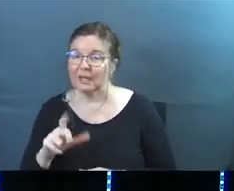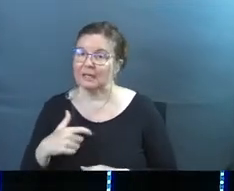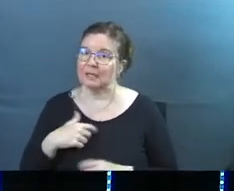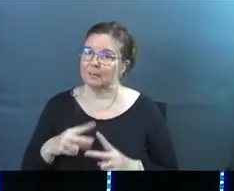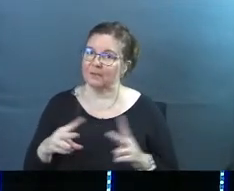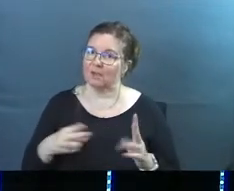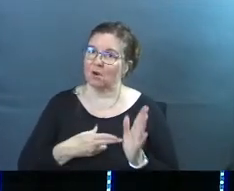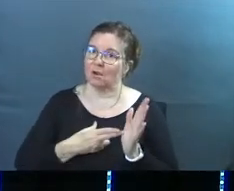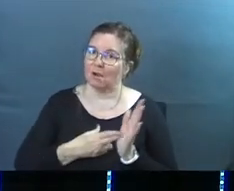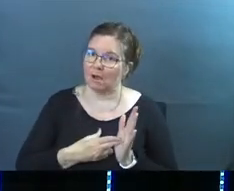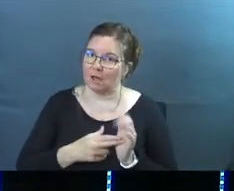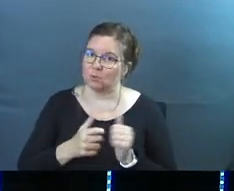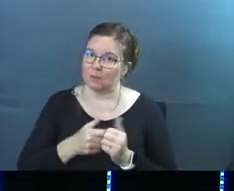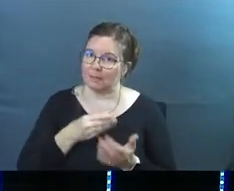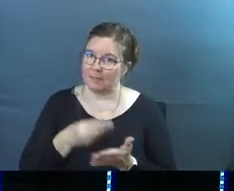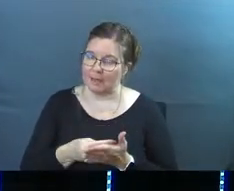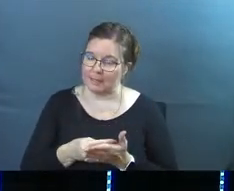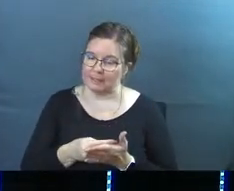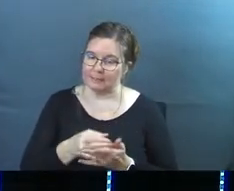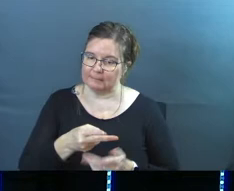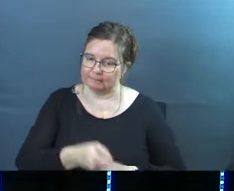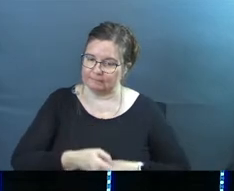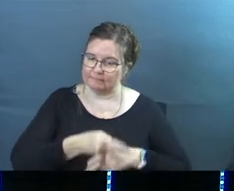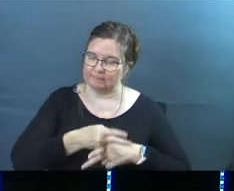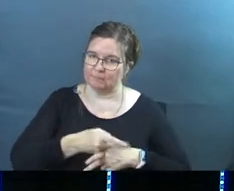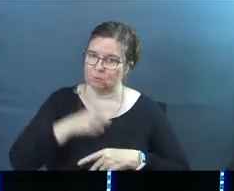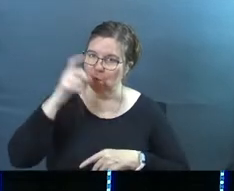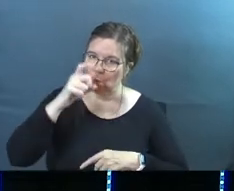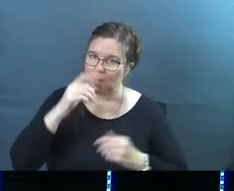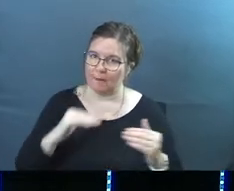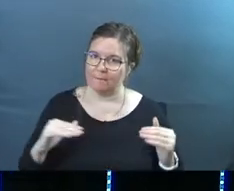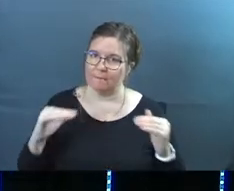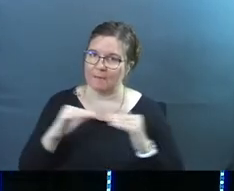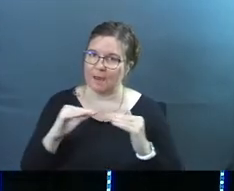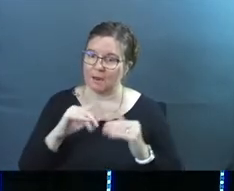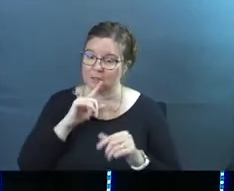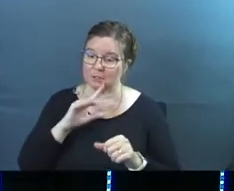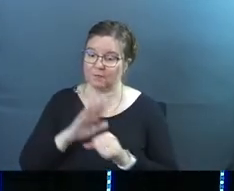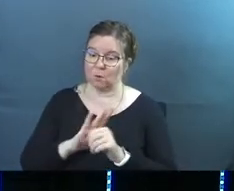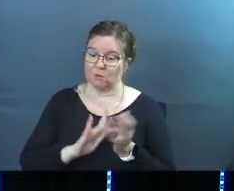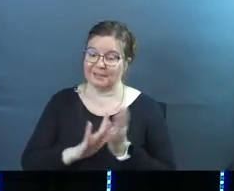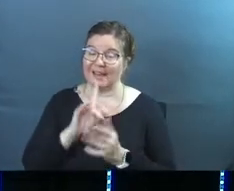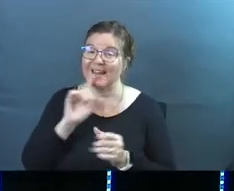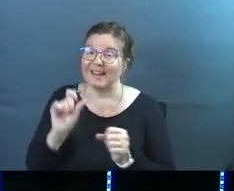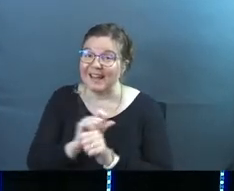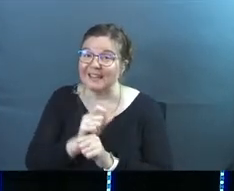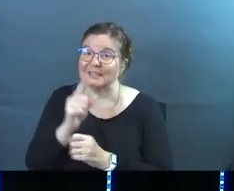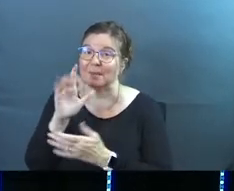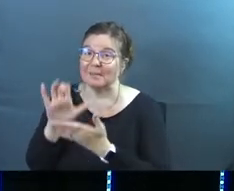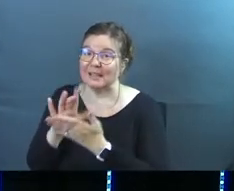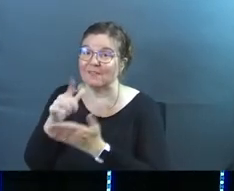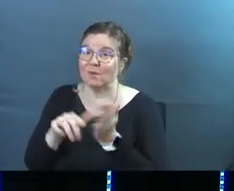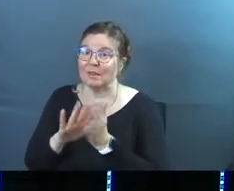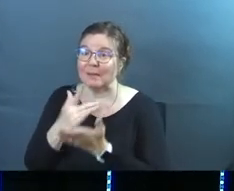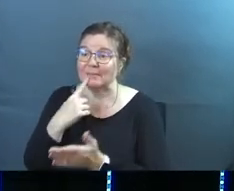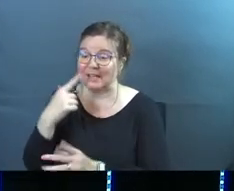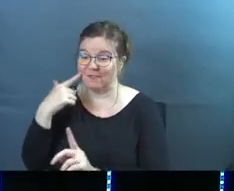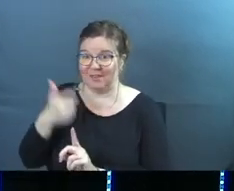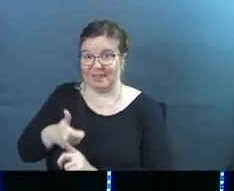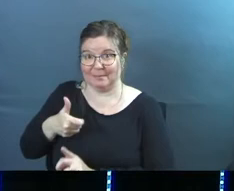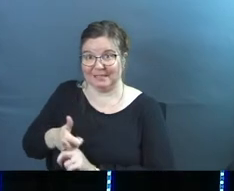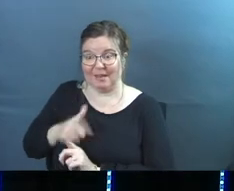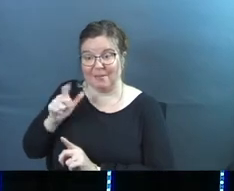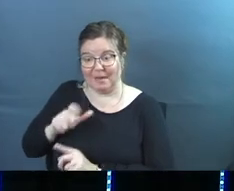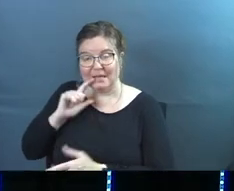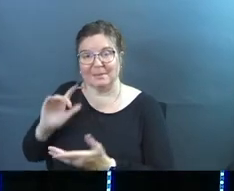need to be very honest with money, wise and fair, devoted to Jesus, and actually believe what the Bible says for themselves